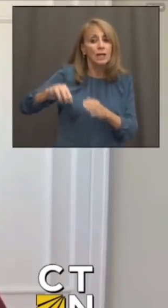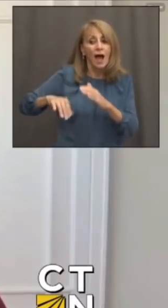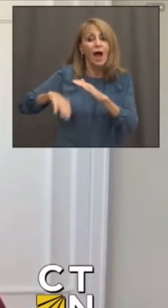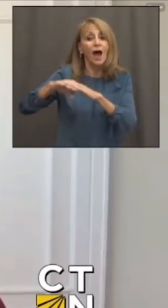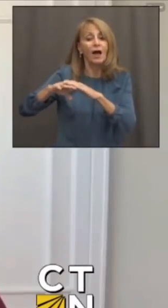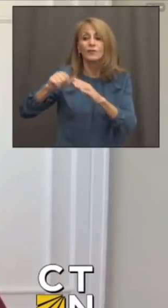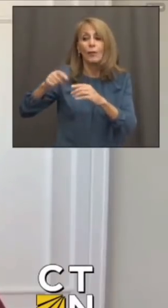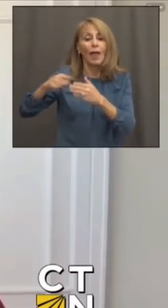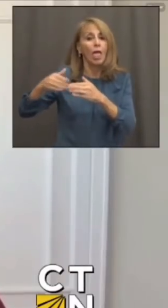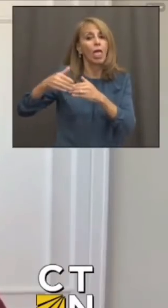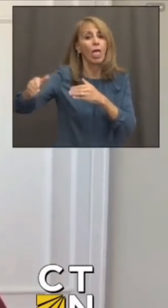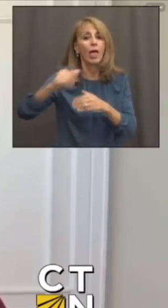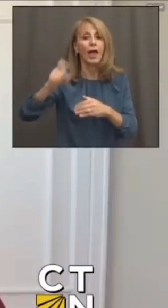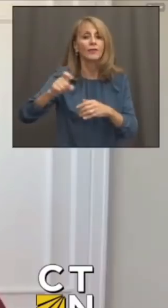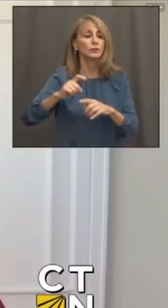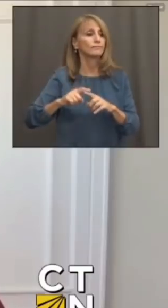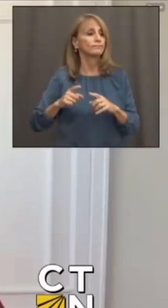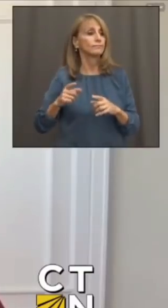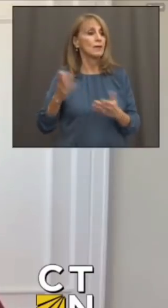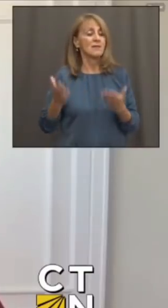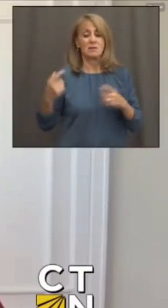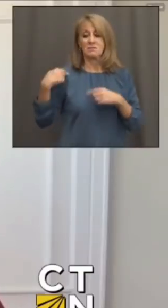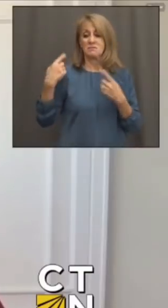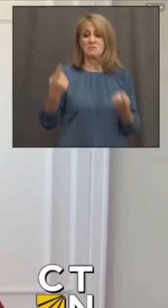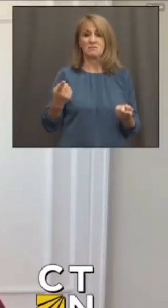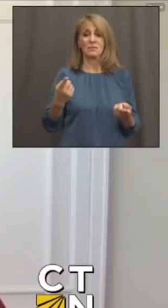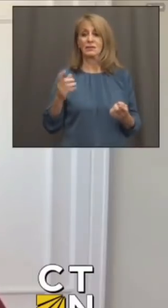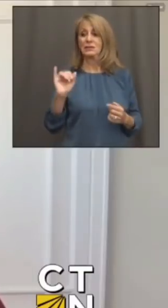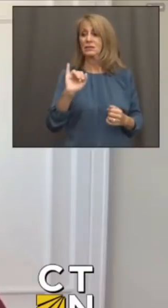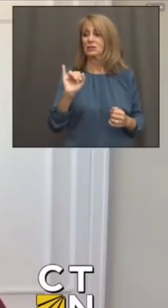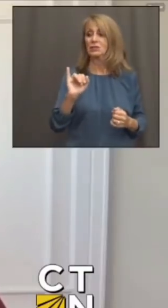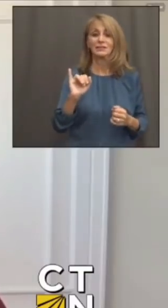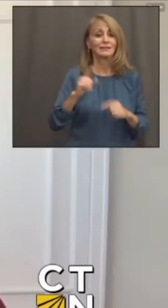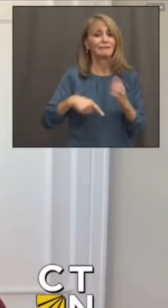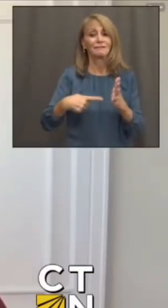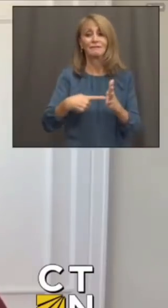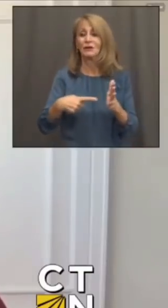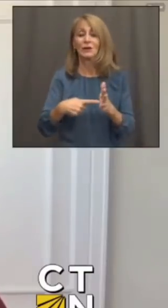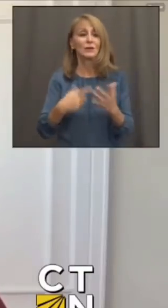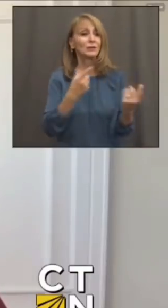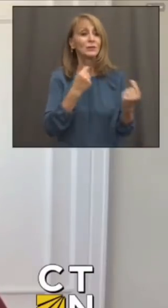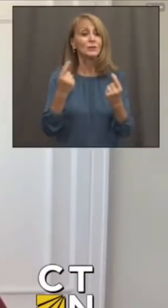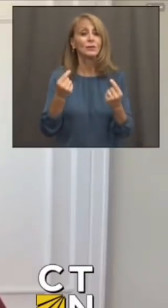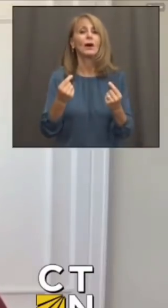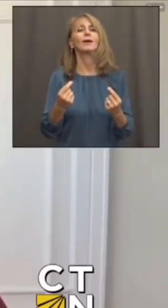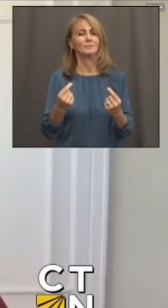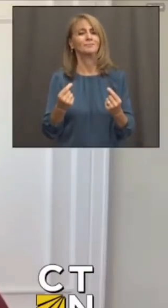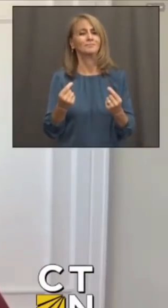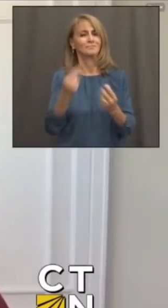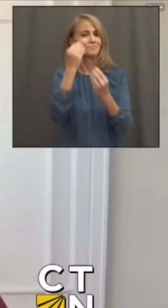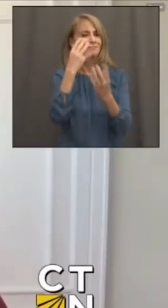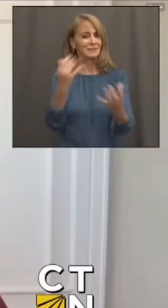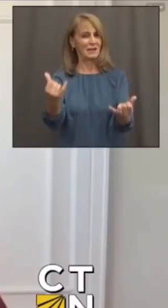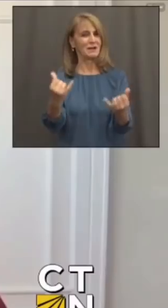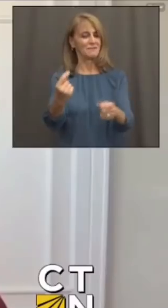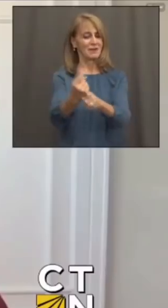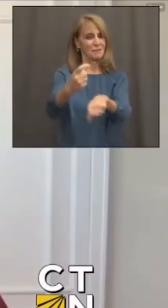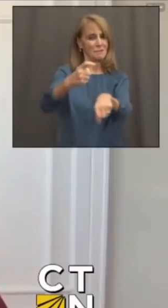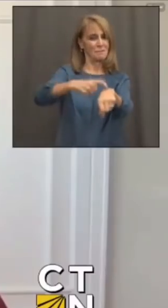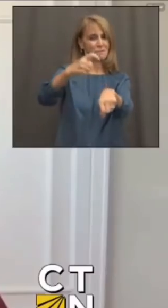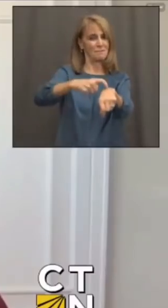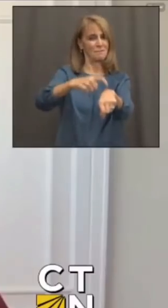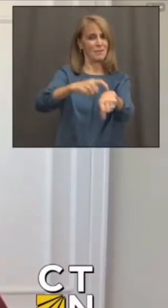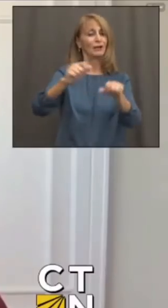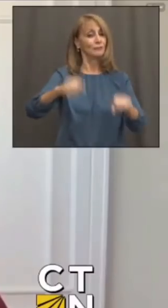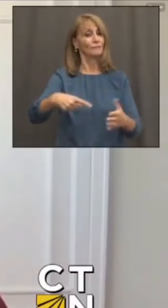maybe you couldn't afford health insurance or you weren't sure how to get covered, now is the time. It's more affordable